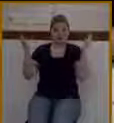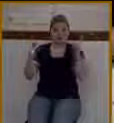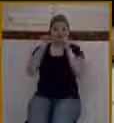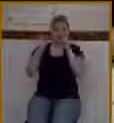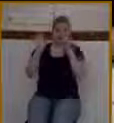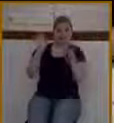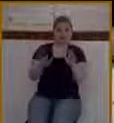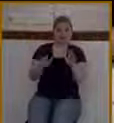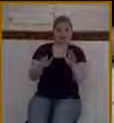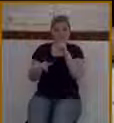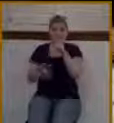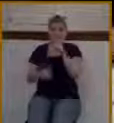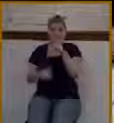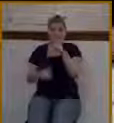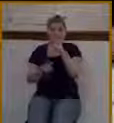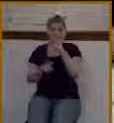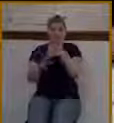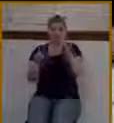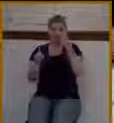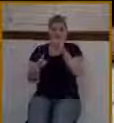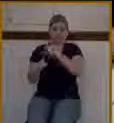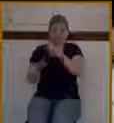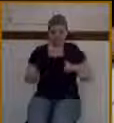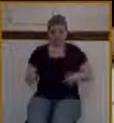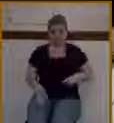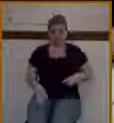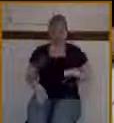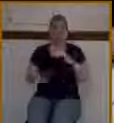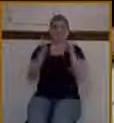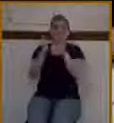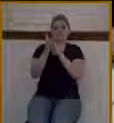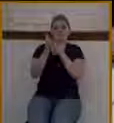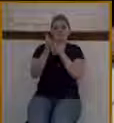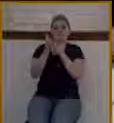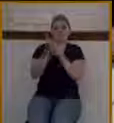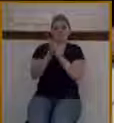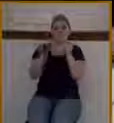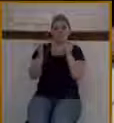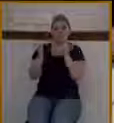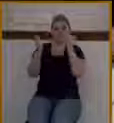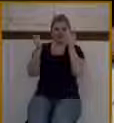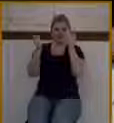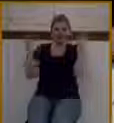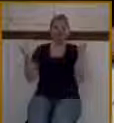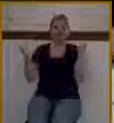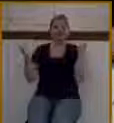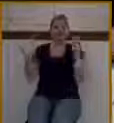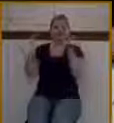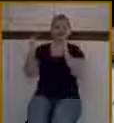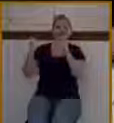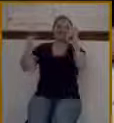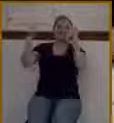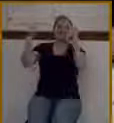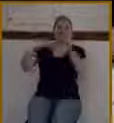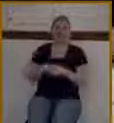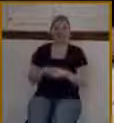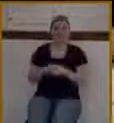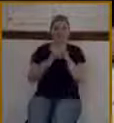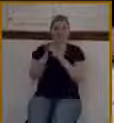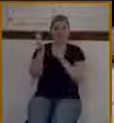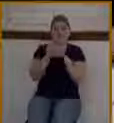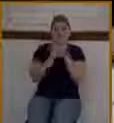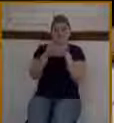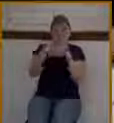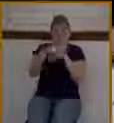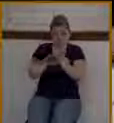of our father David, that cometh in the name of the Lord. Hosanna in the highest. And Jesus entered into Jerusalem, and